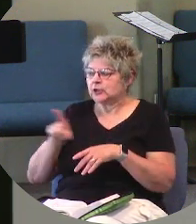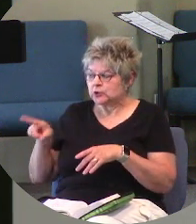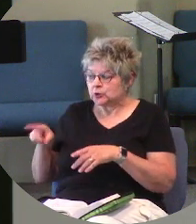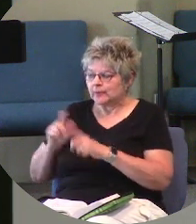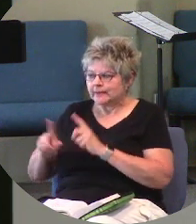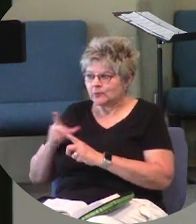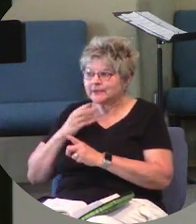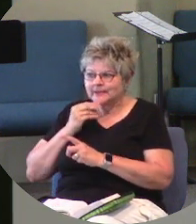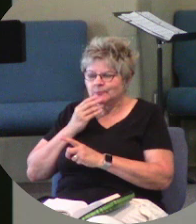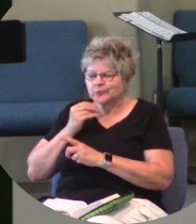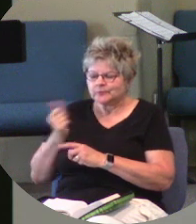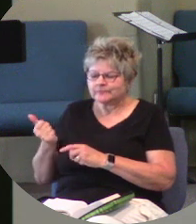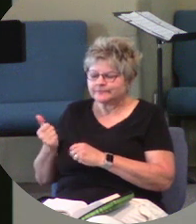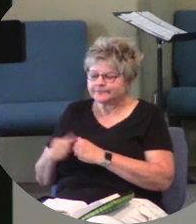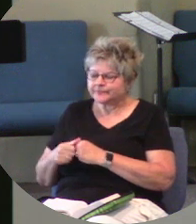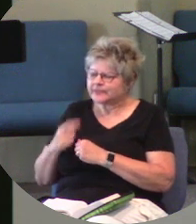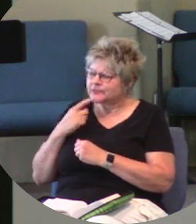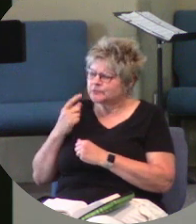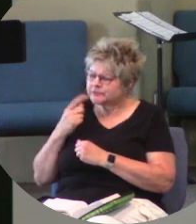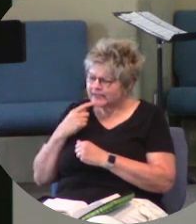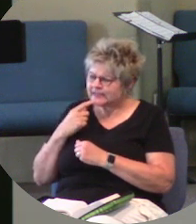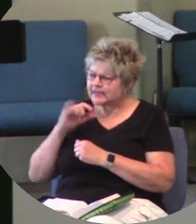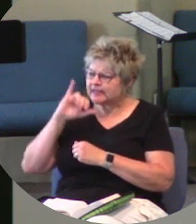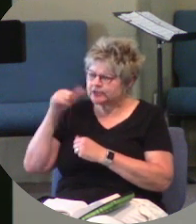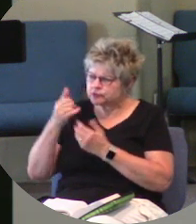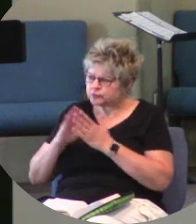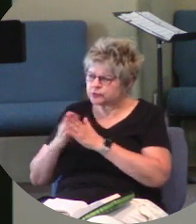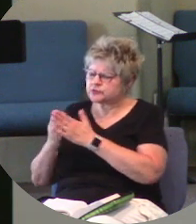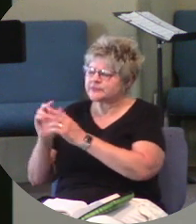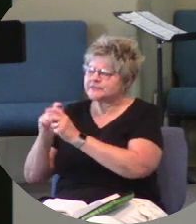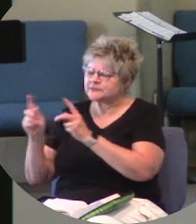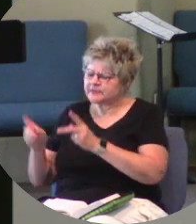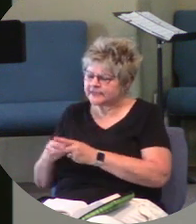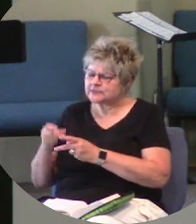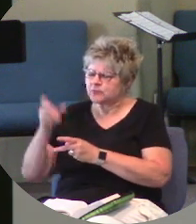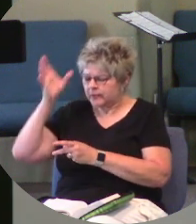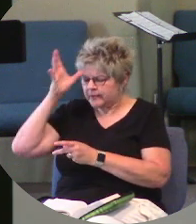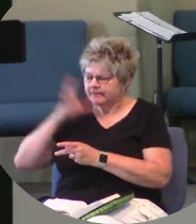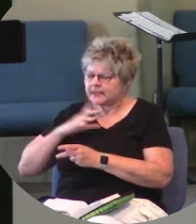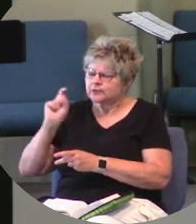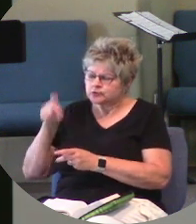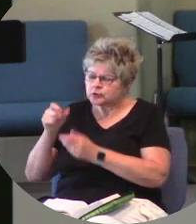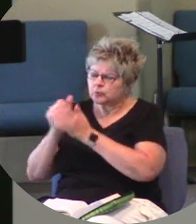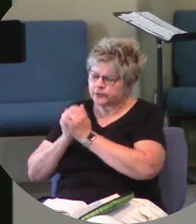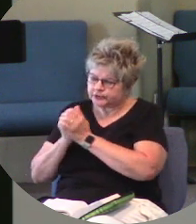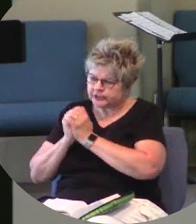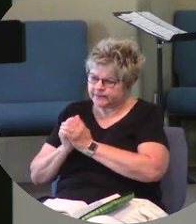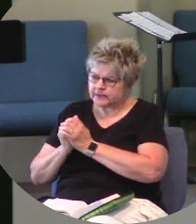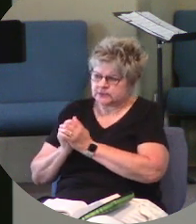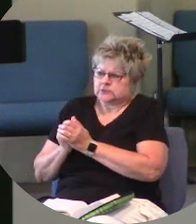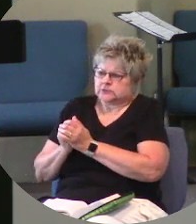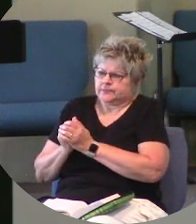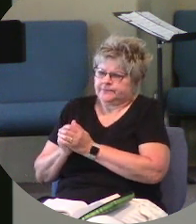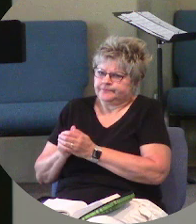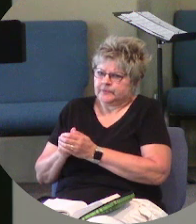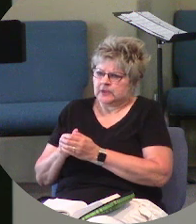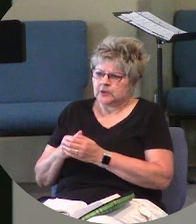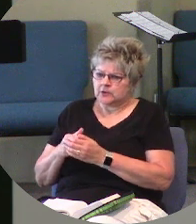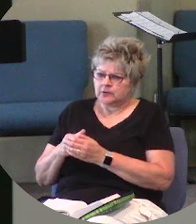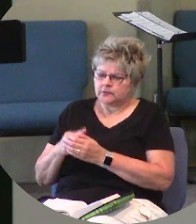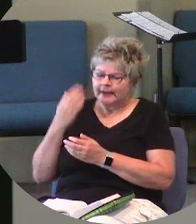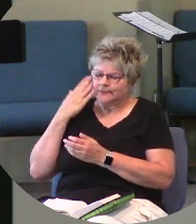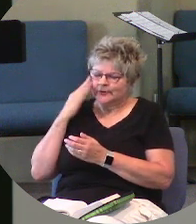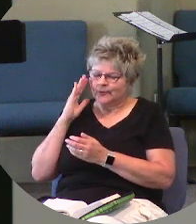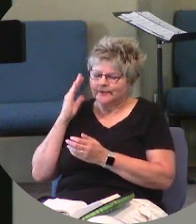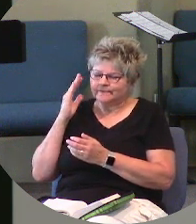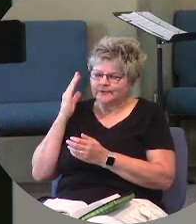Hebrews, say that in Jerusalem it's the place where men ought to worship. So I don't know, I don't know if you get what's